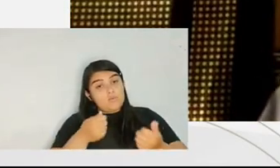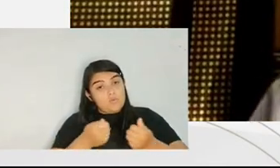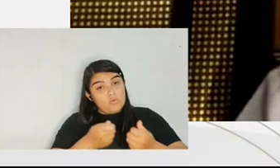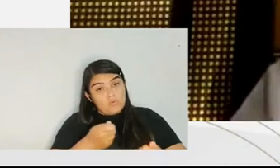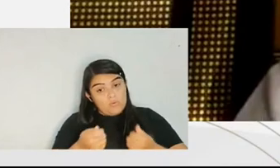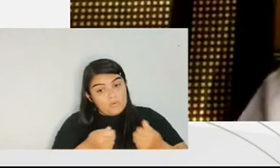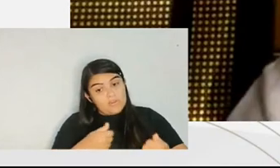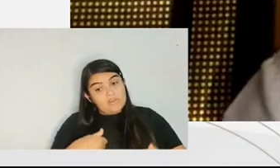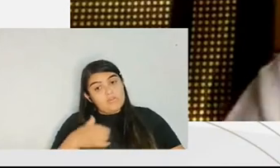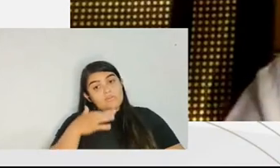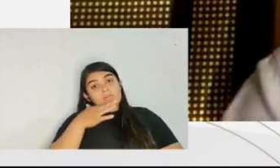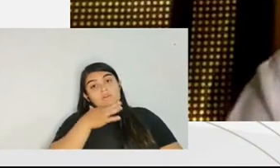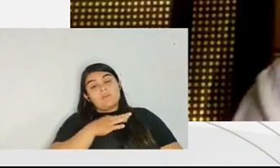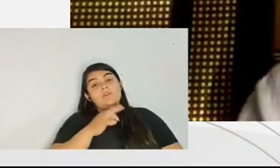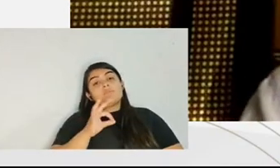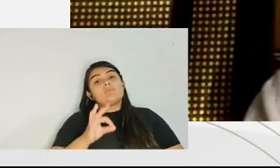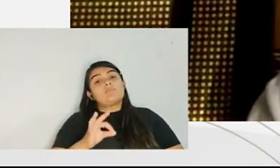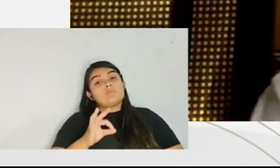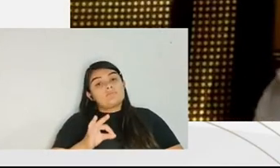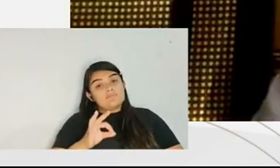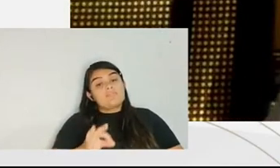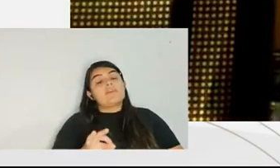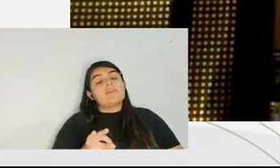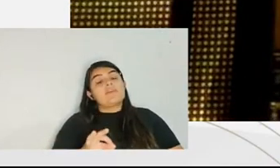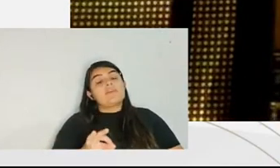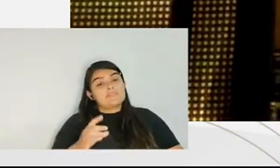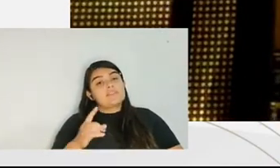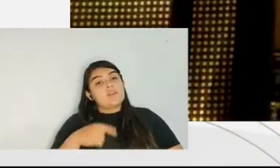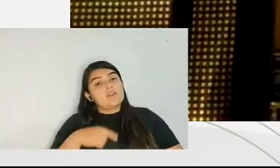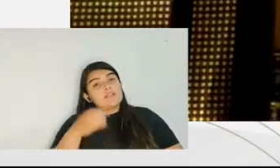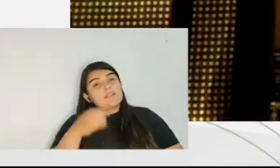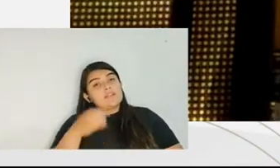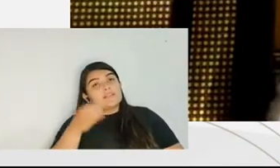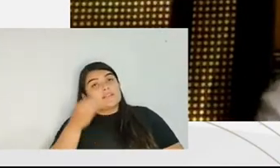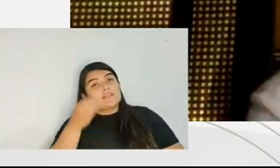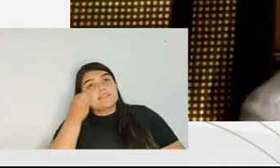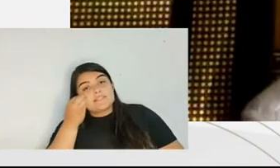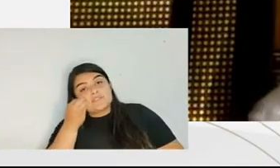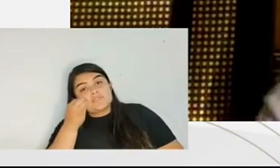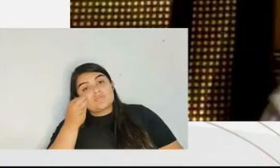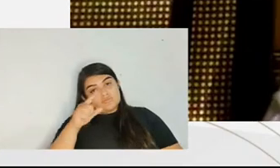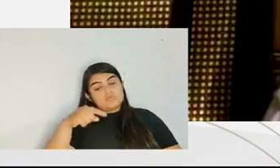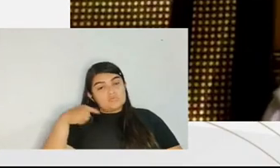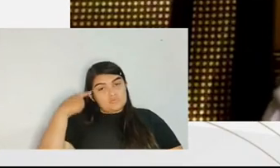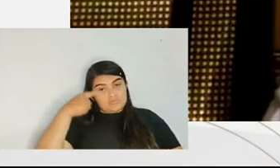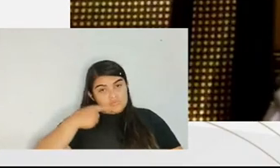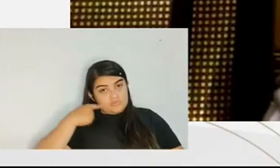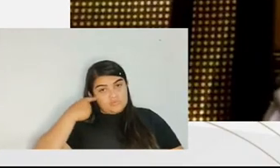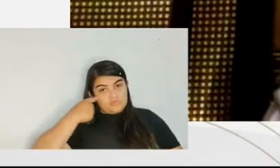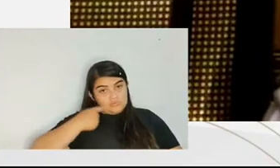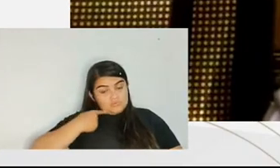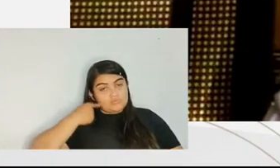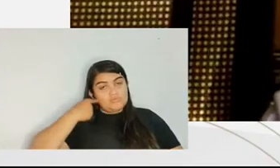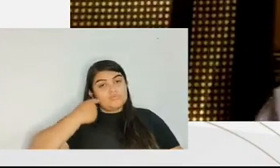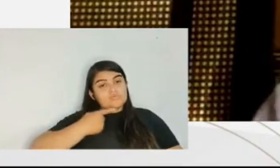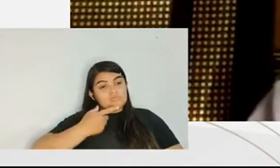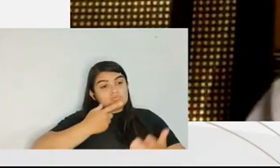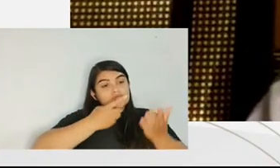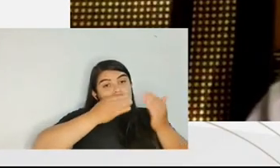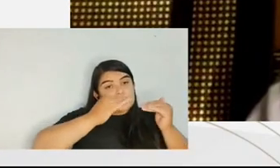brazil we have a control that is very satisfactory of the judge